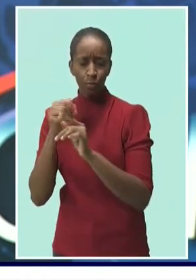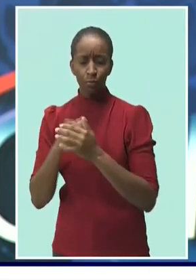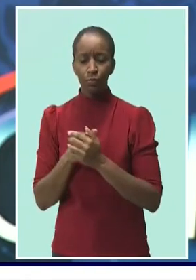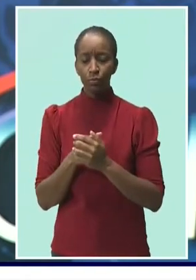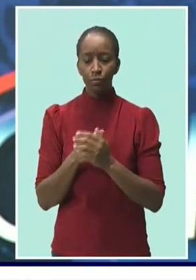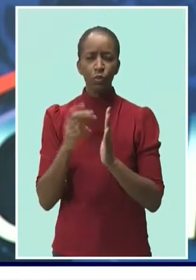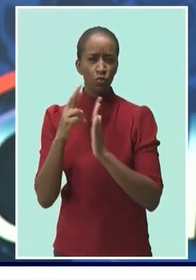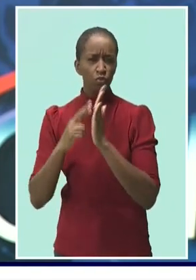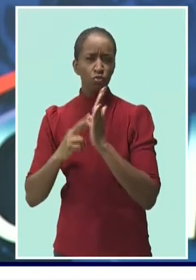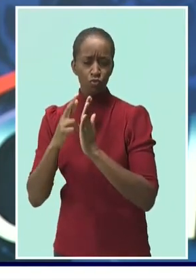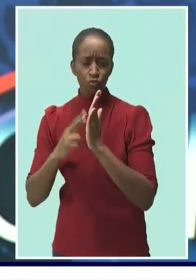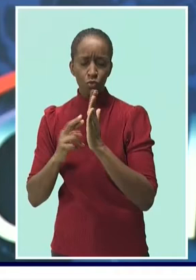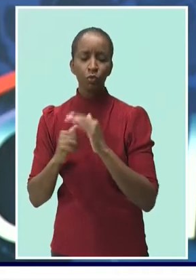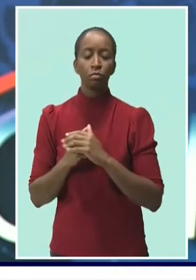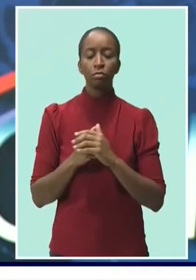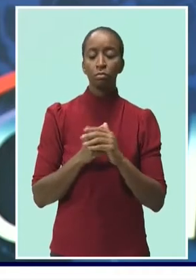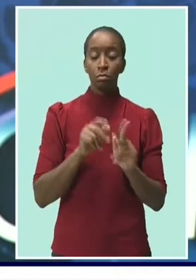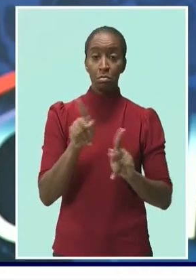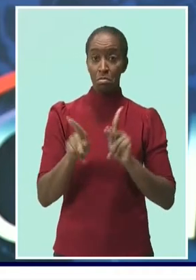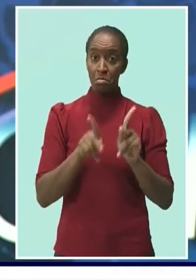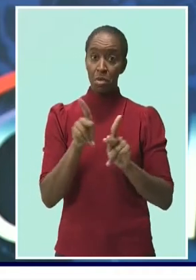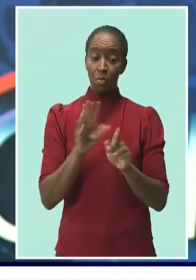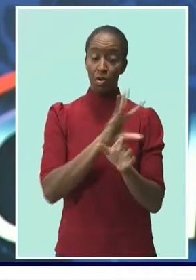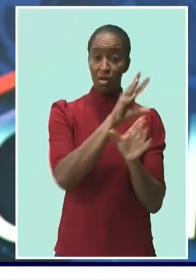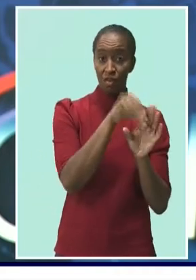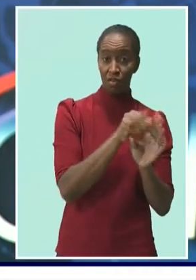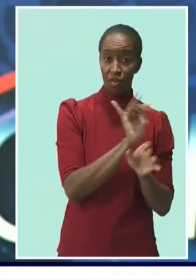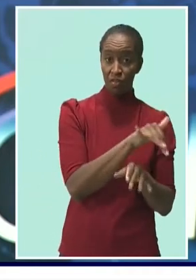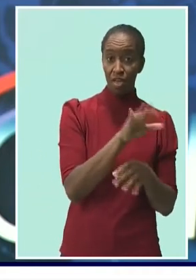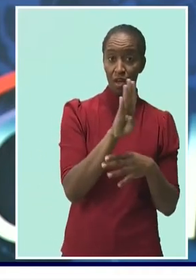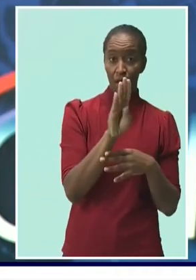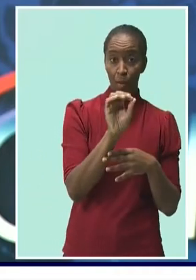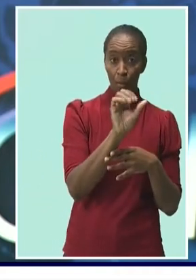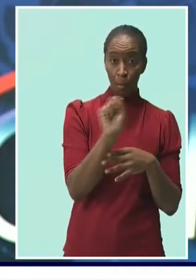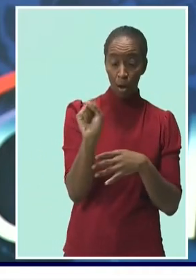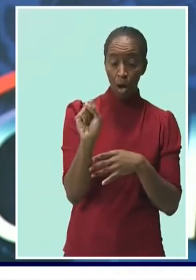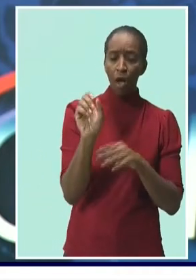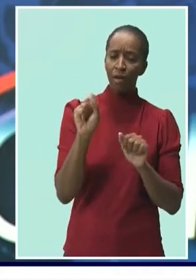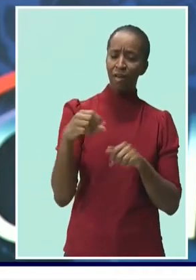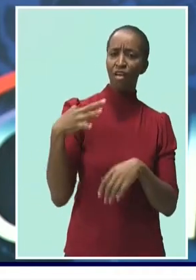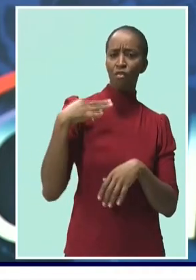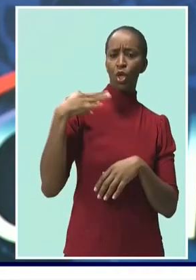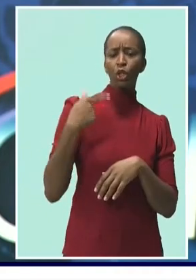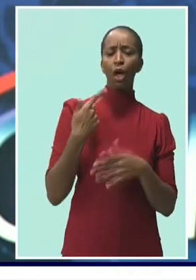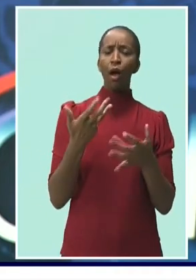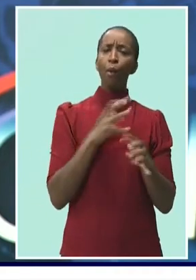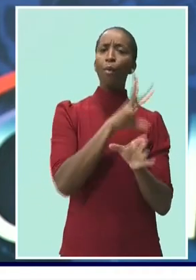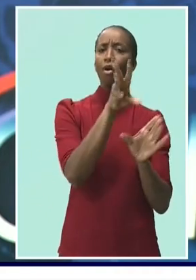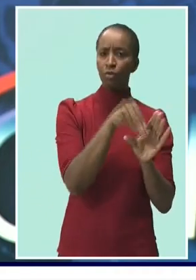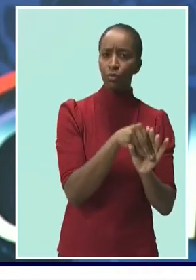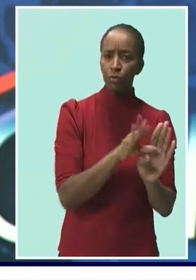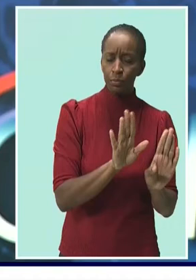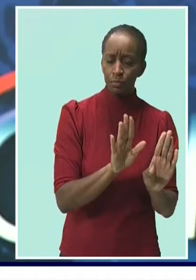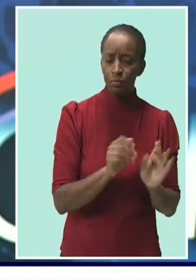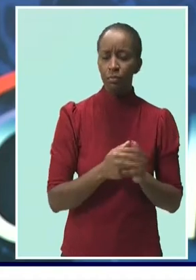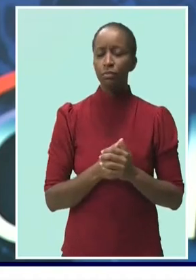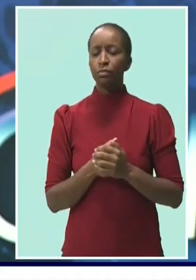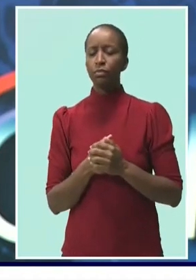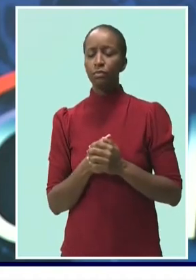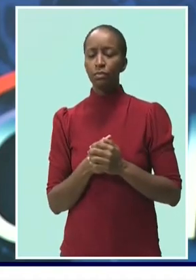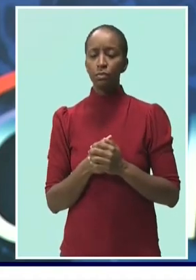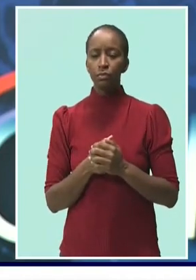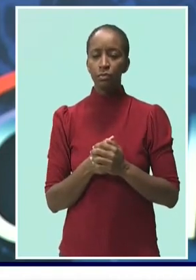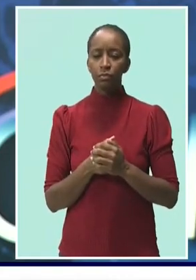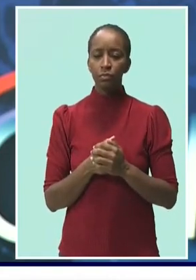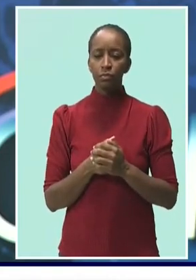the scheme, which is voluntary, optional, and rests on what an individual public officer can afford to invest from the monthly salary,